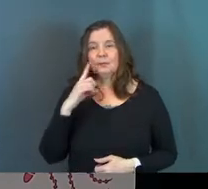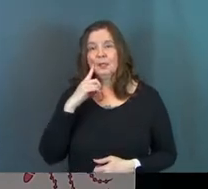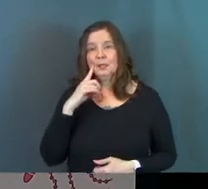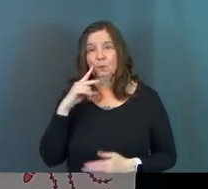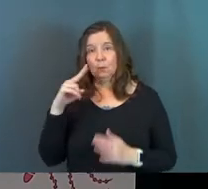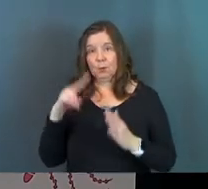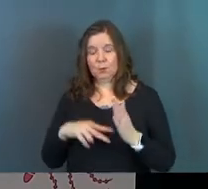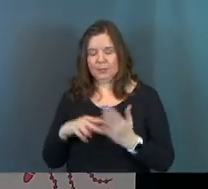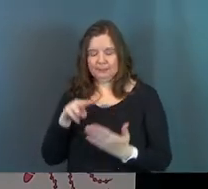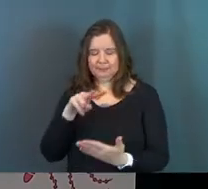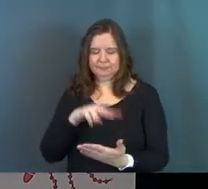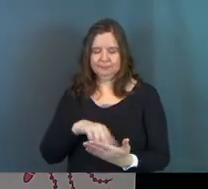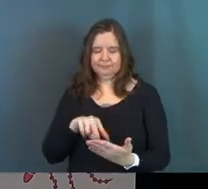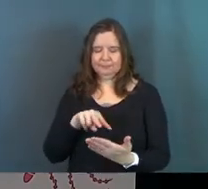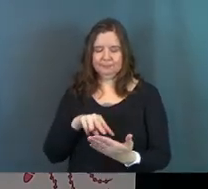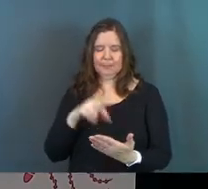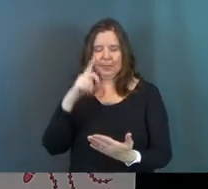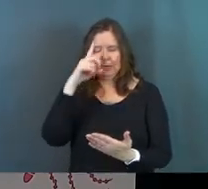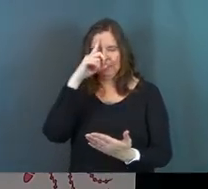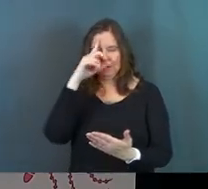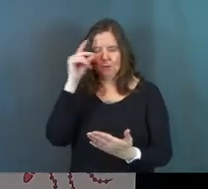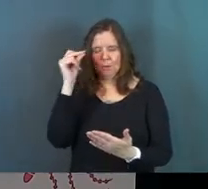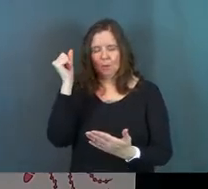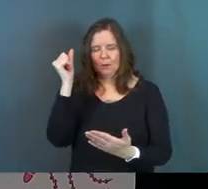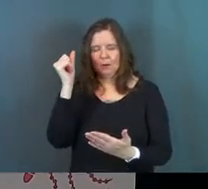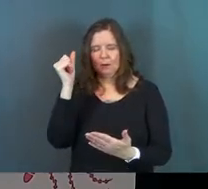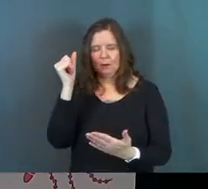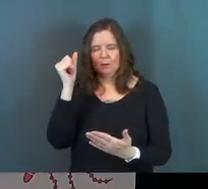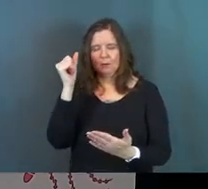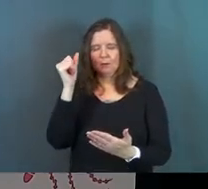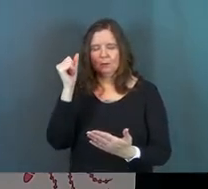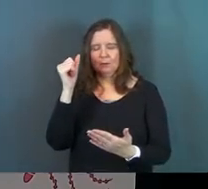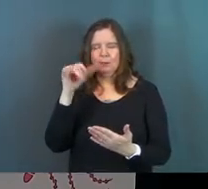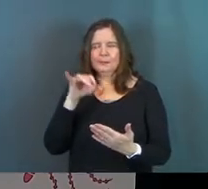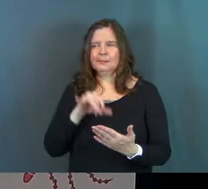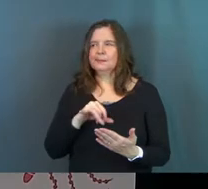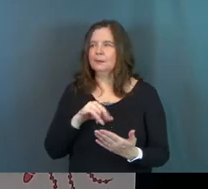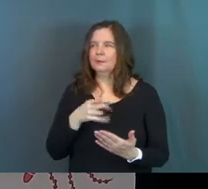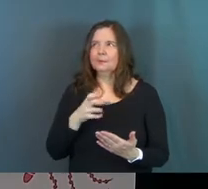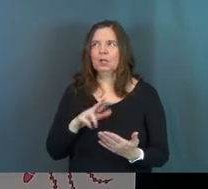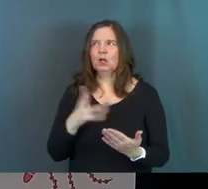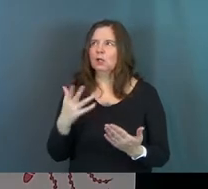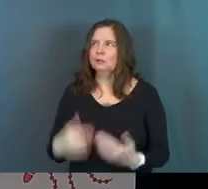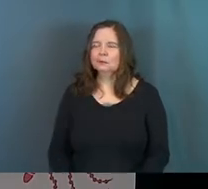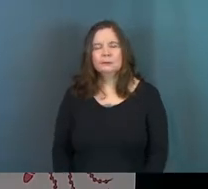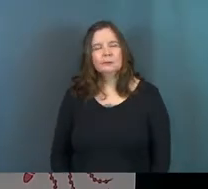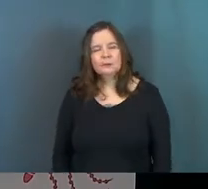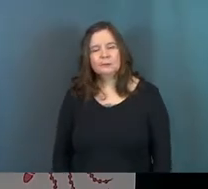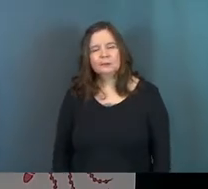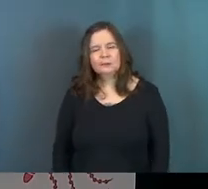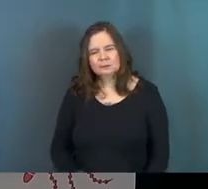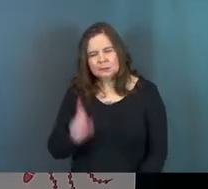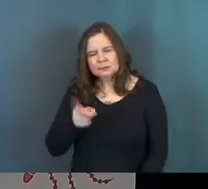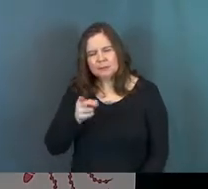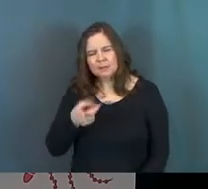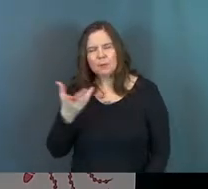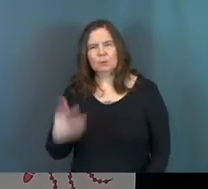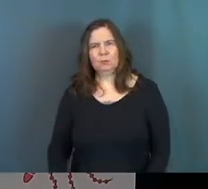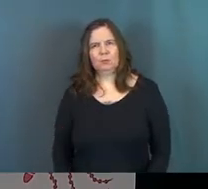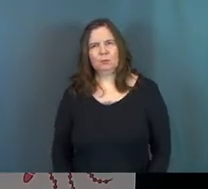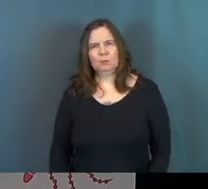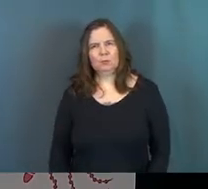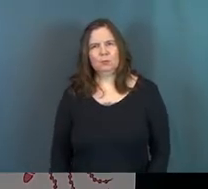read this passage and our minds automatically go, oh, Peter, shame on you, man.